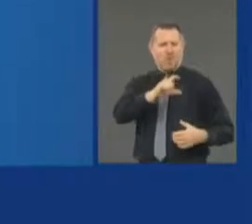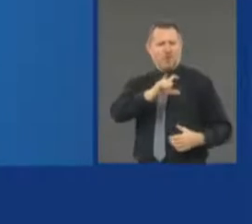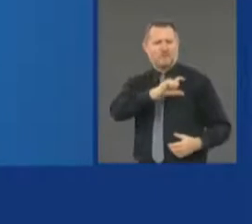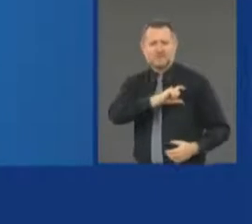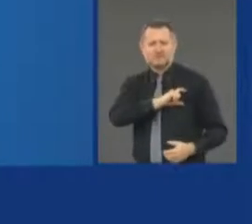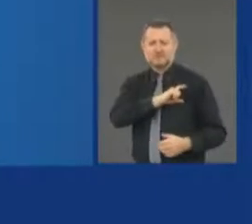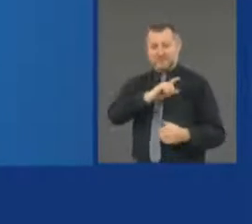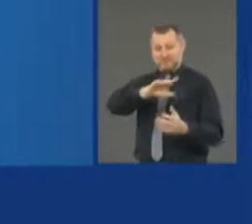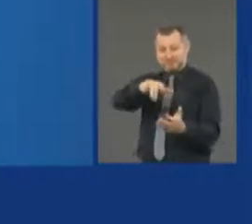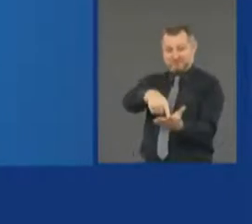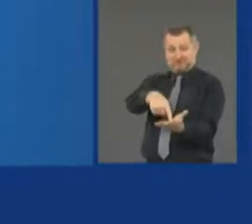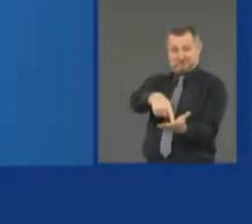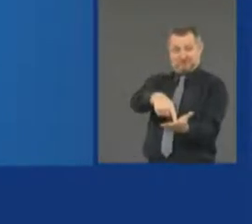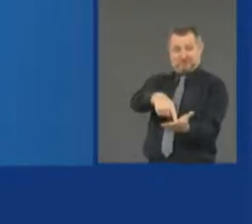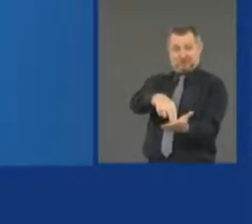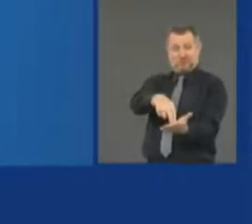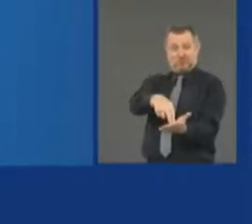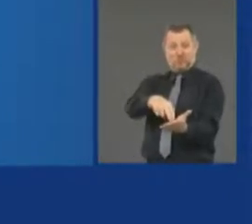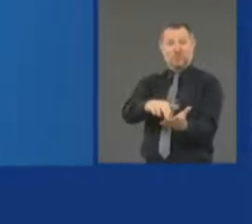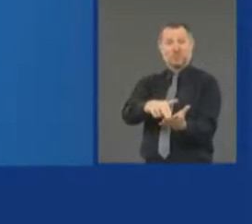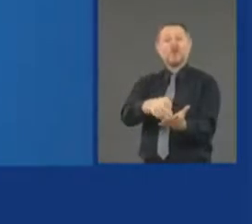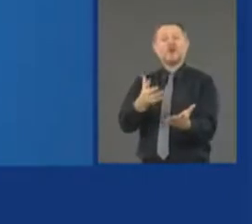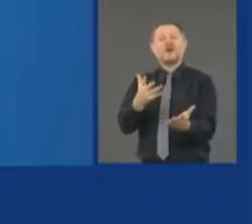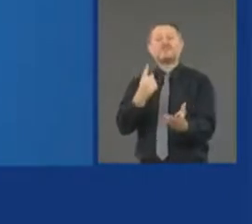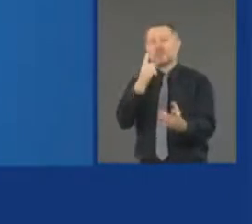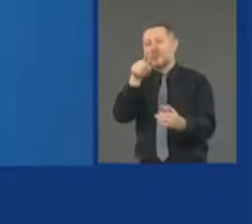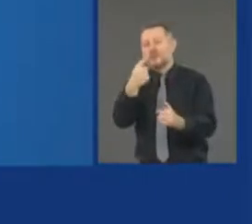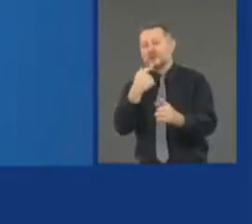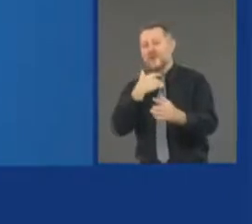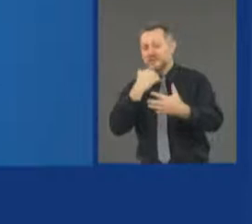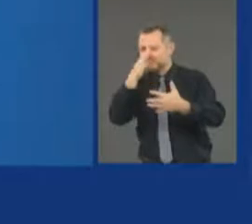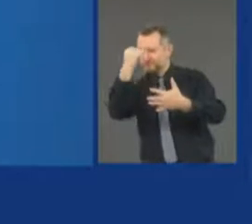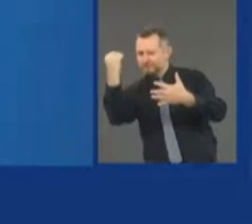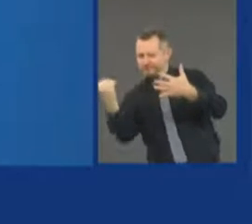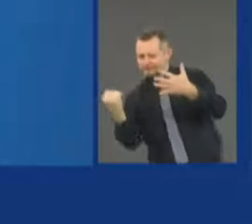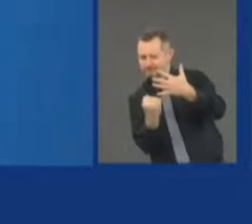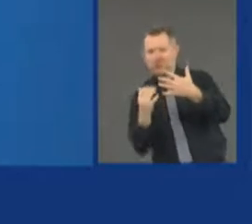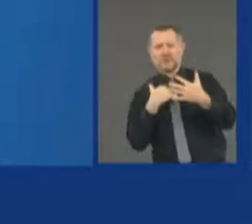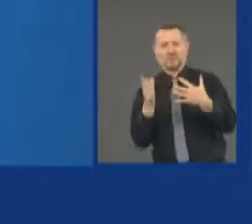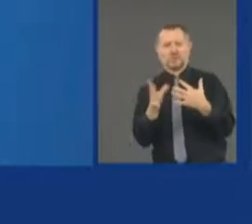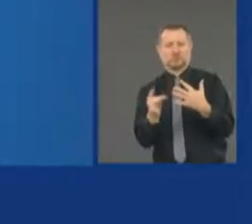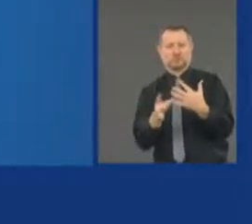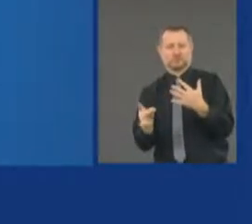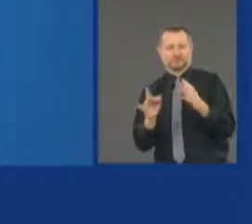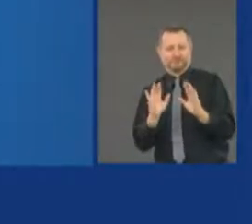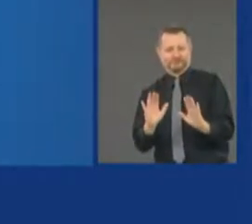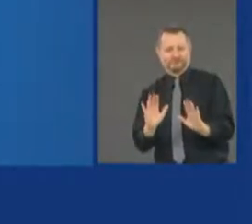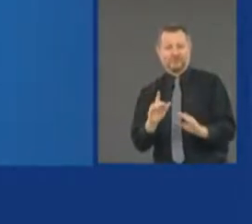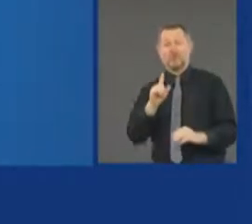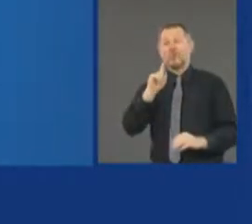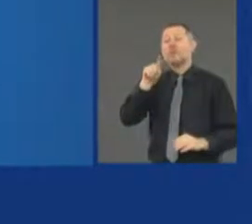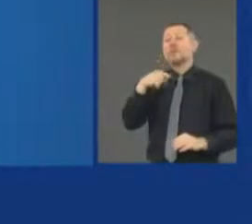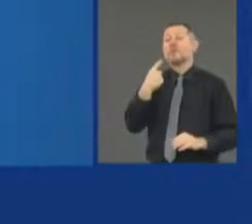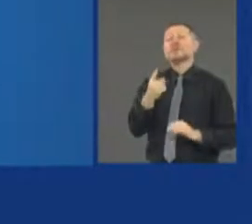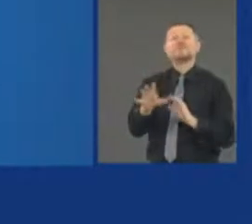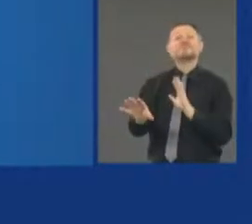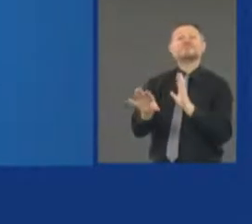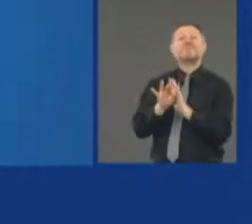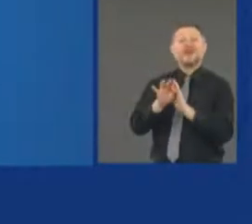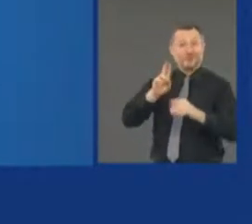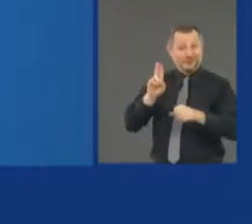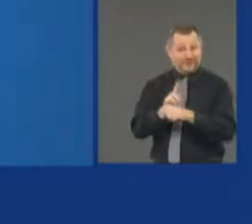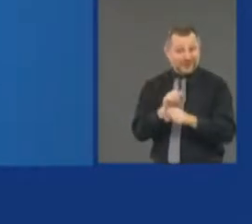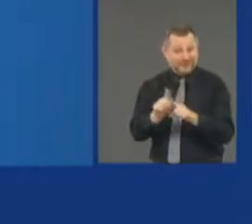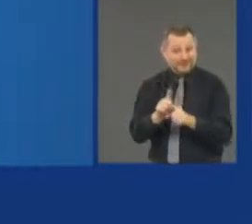should only be used as a matter of last resort and only in the most urgent and dire situations. We are